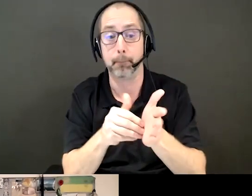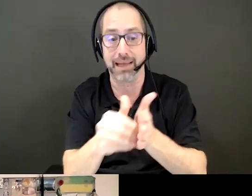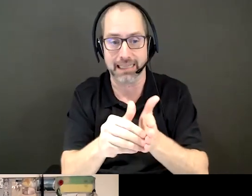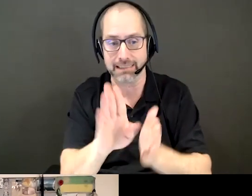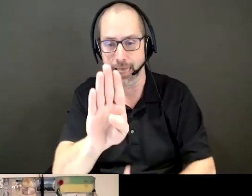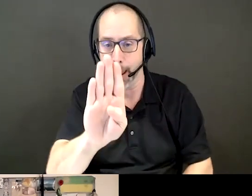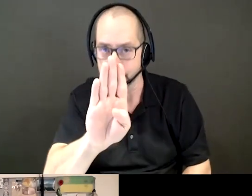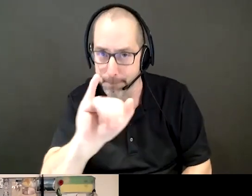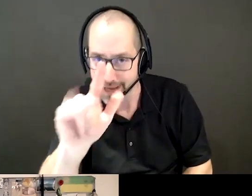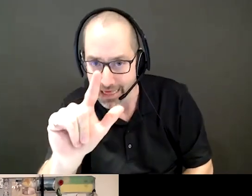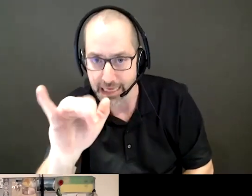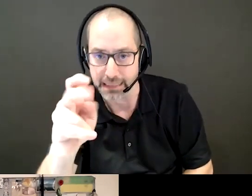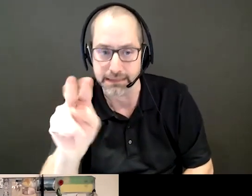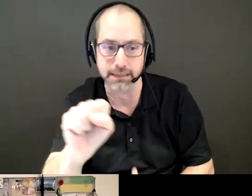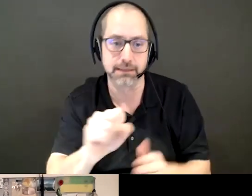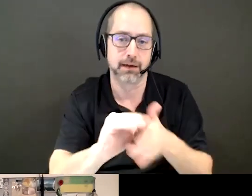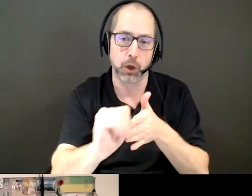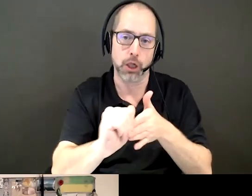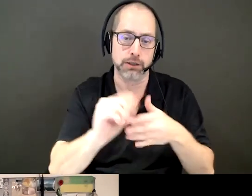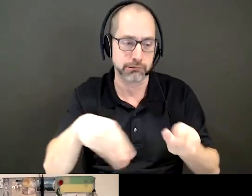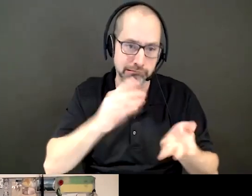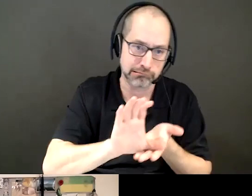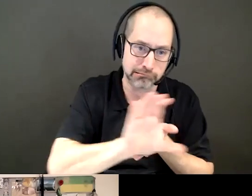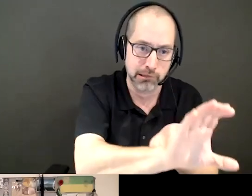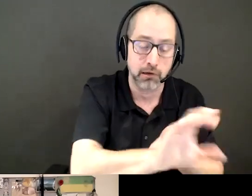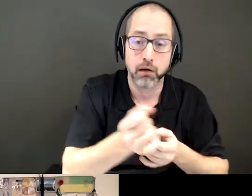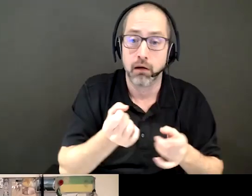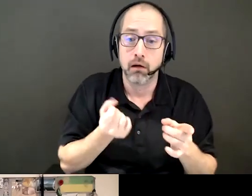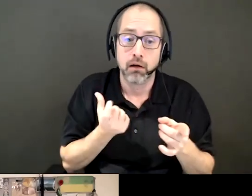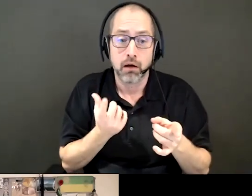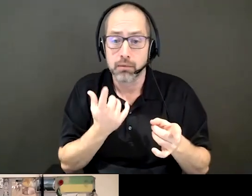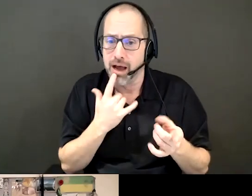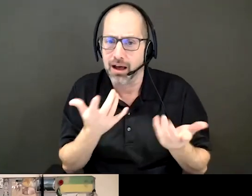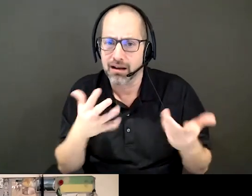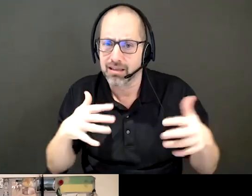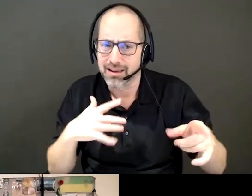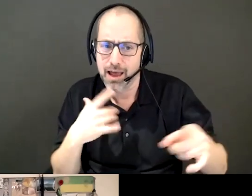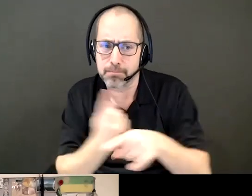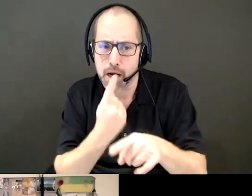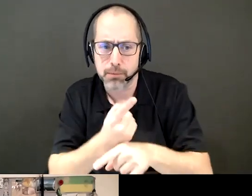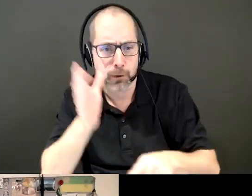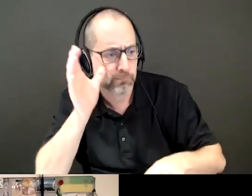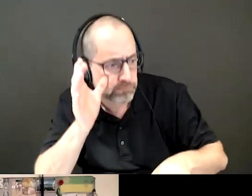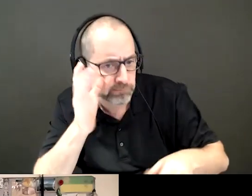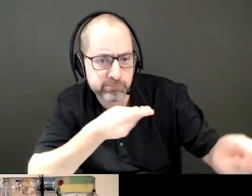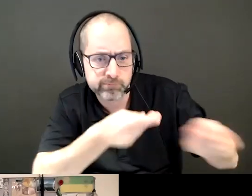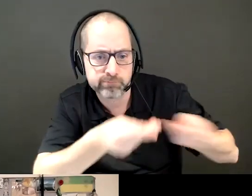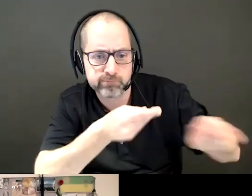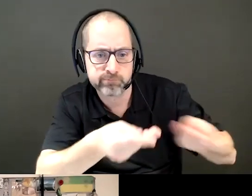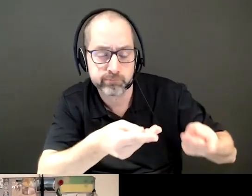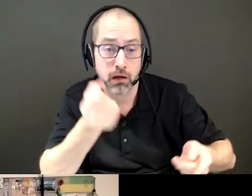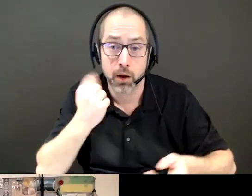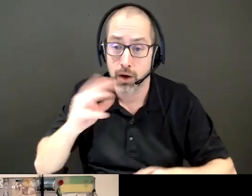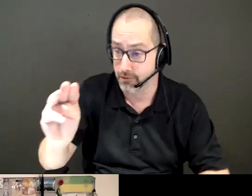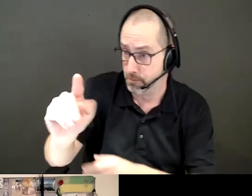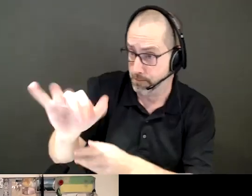We now exempt First Nations from that, saying that there wasn't proper consultation, where we have made medical assistance